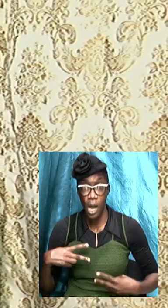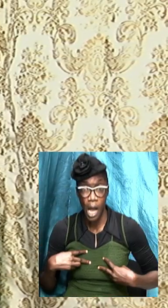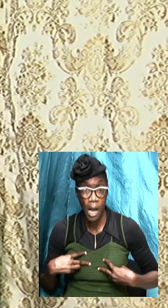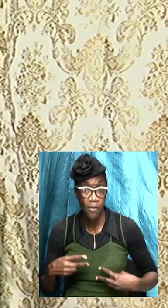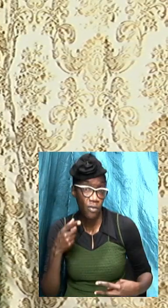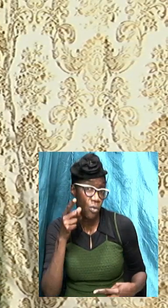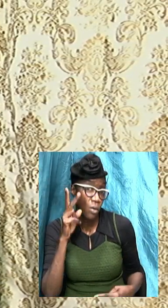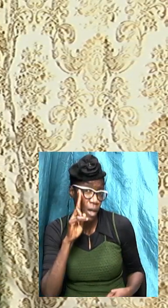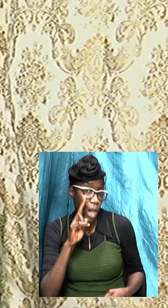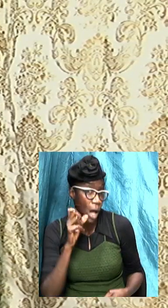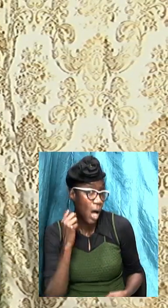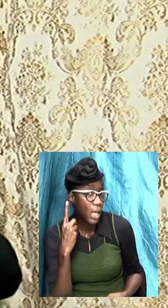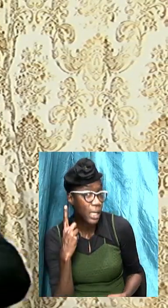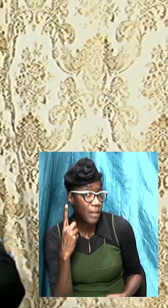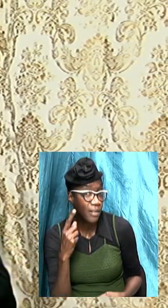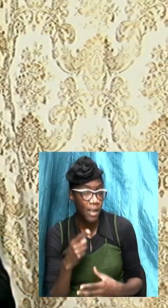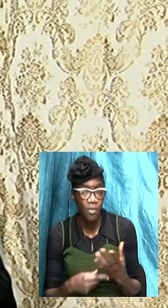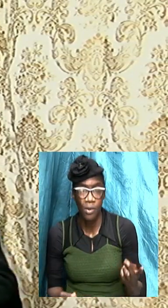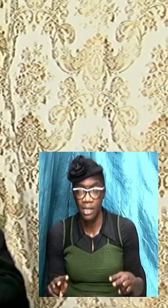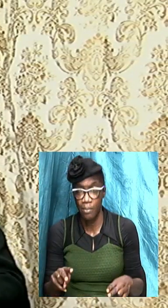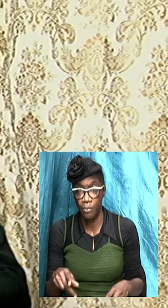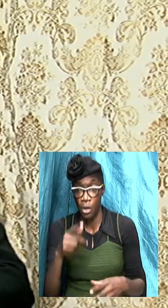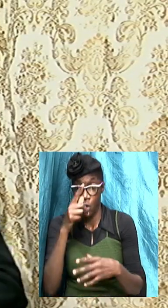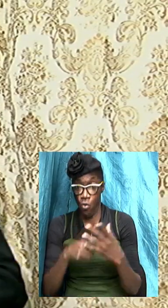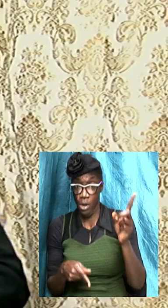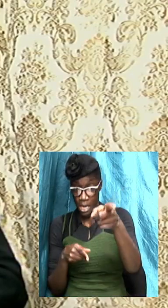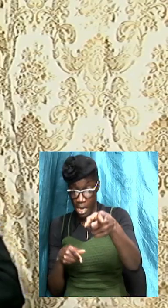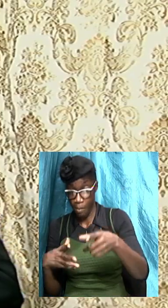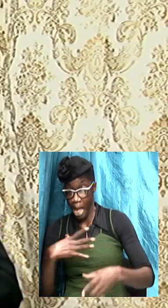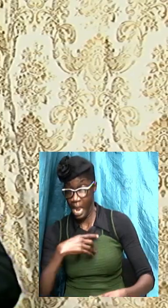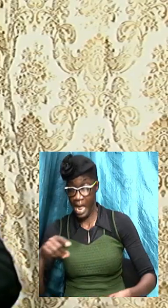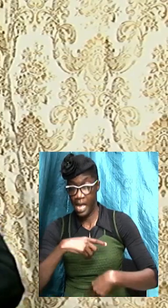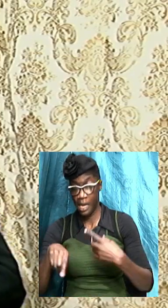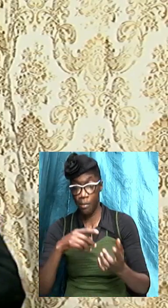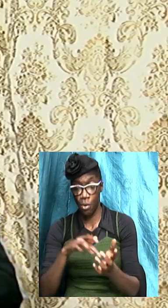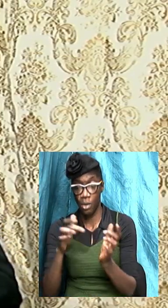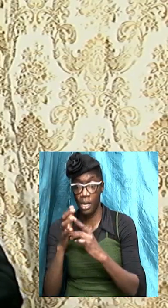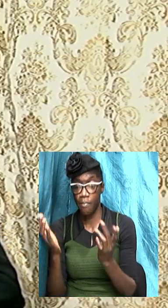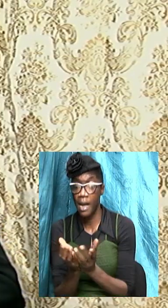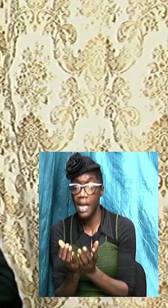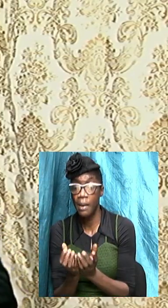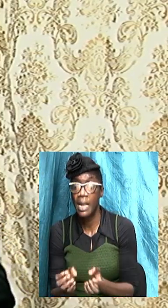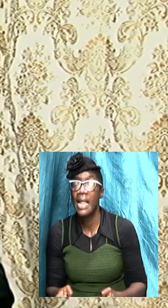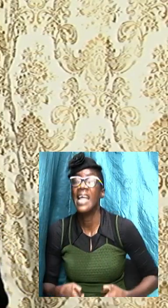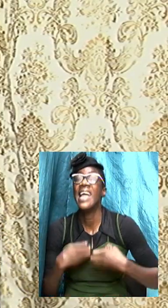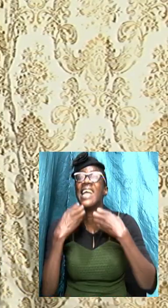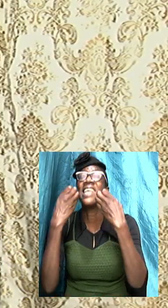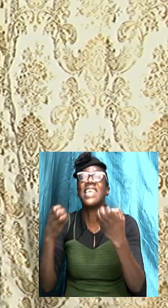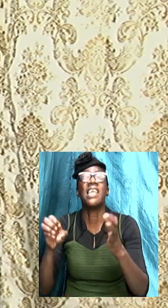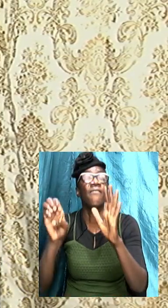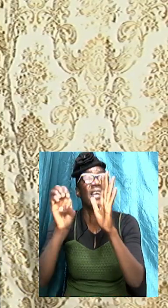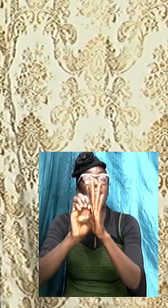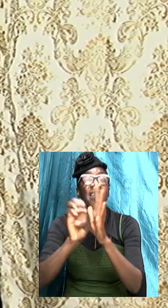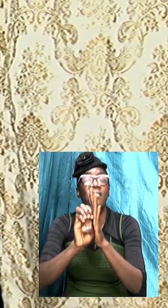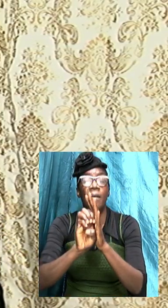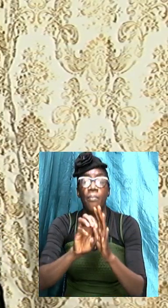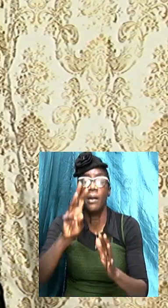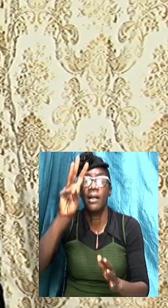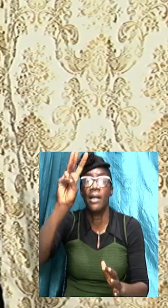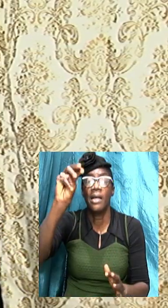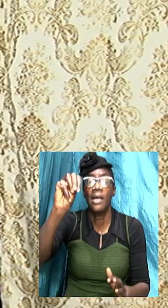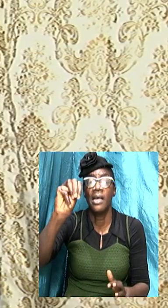be aware of it what I like about the Bible you see and the Bible gives us an example in Matthew 7 verses